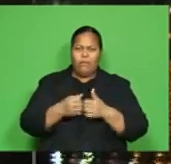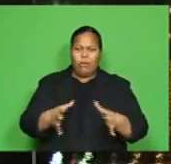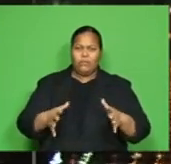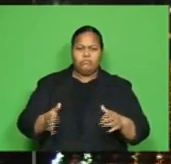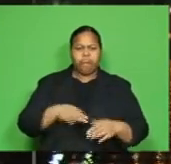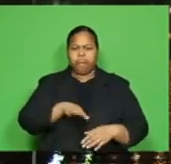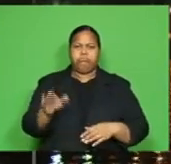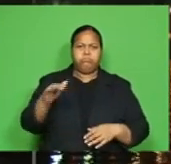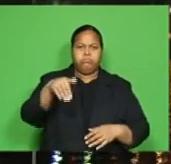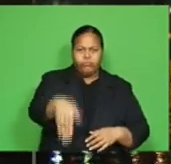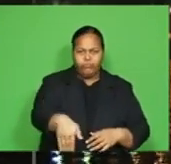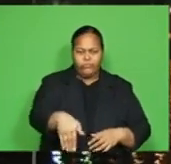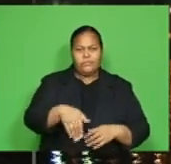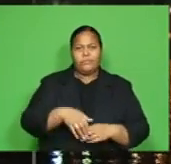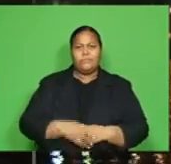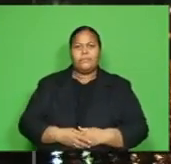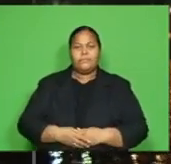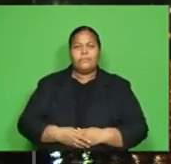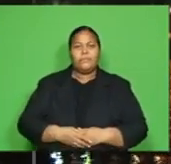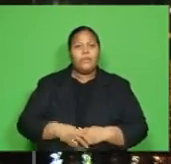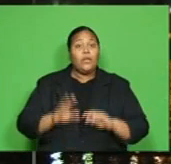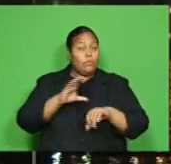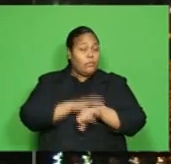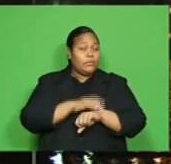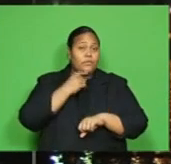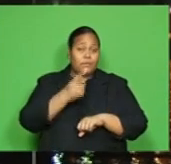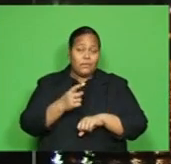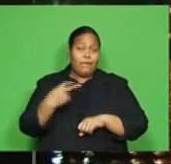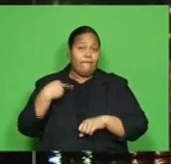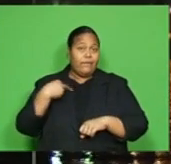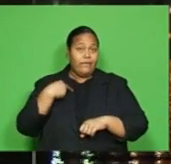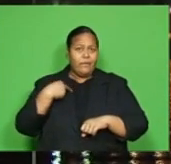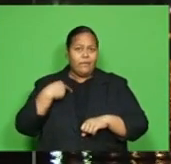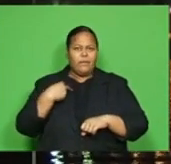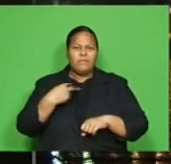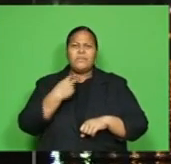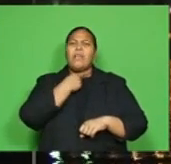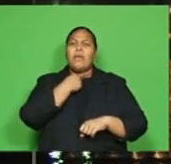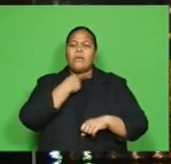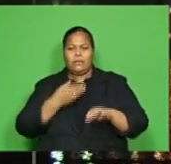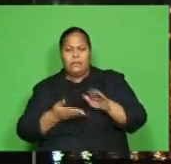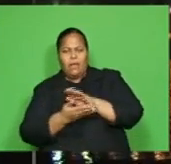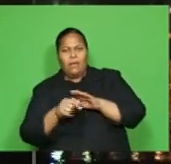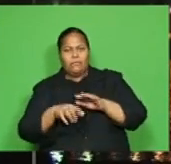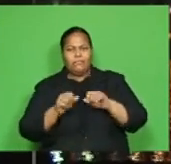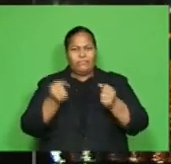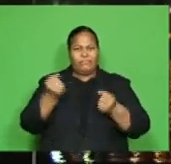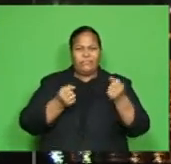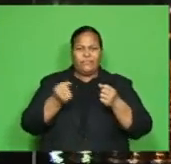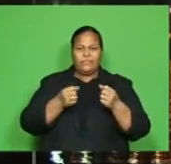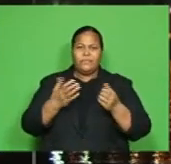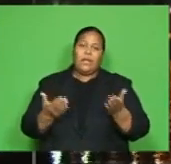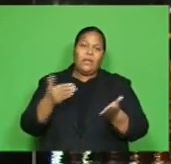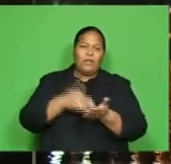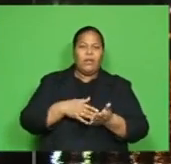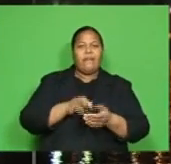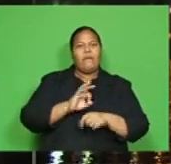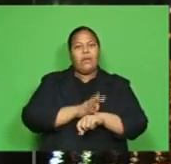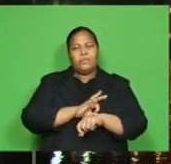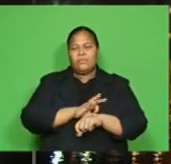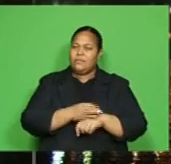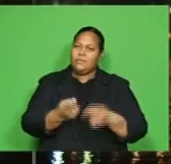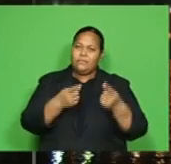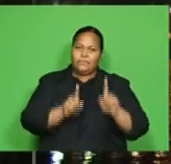causing it to tumble down a slope. Police say the victim was trapped underneath the cart and was pronounced dead upon arrival at the Taviyuni